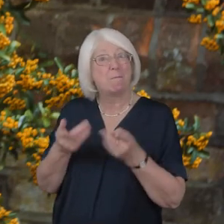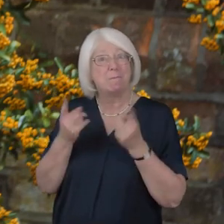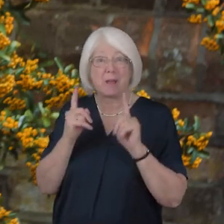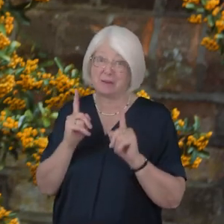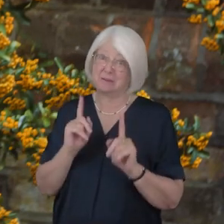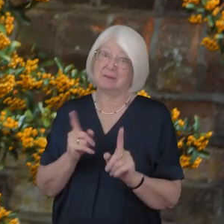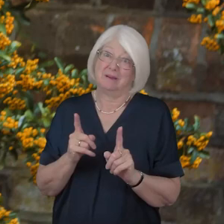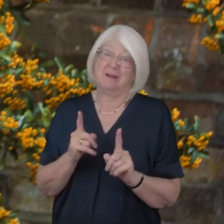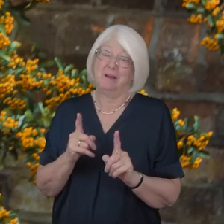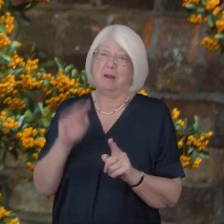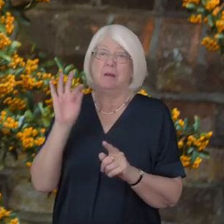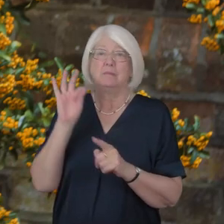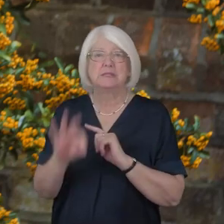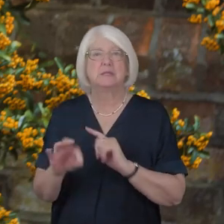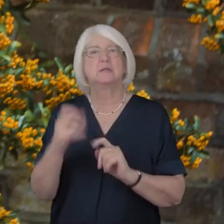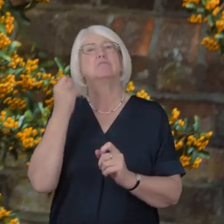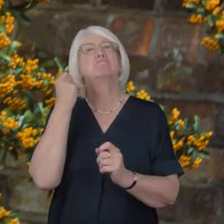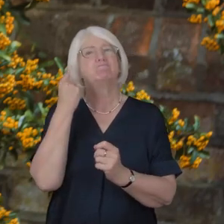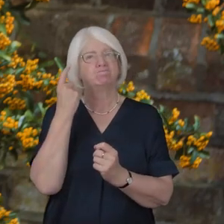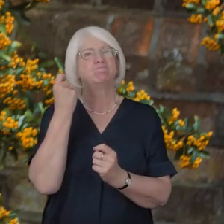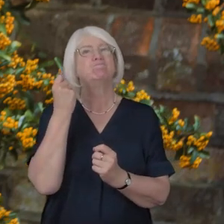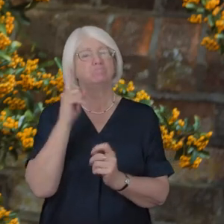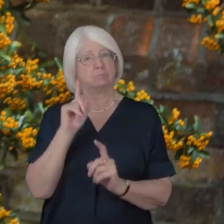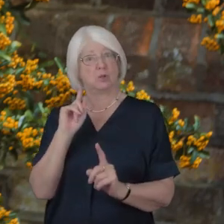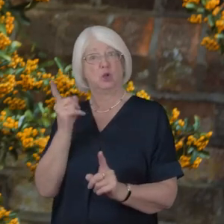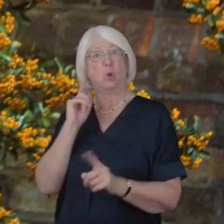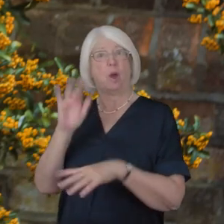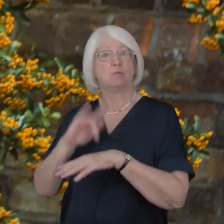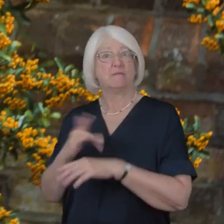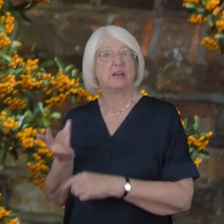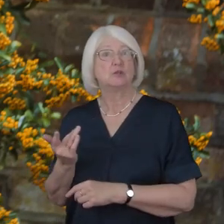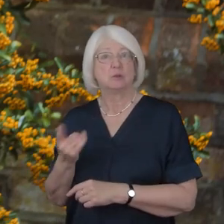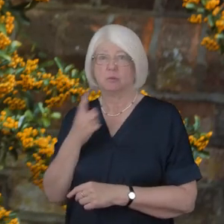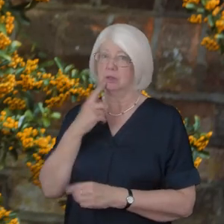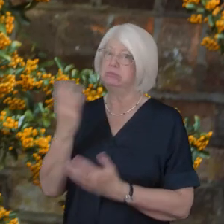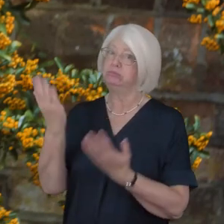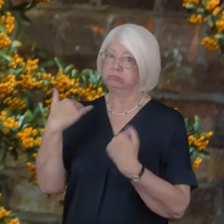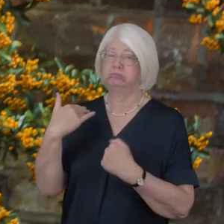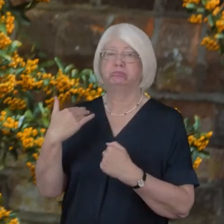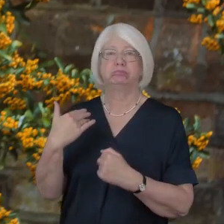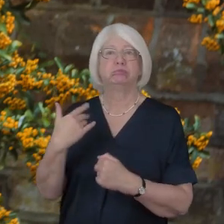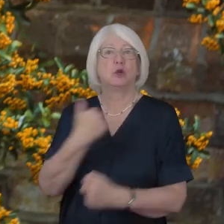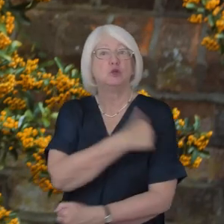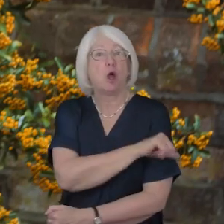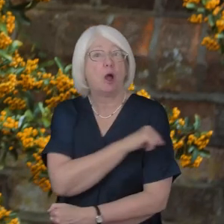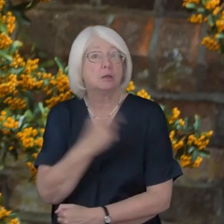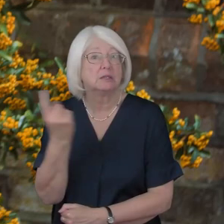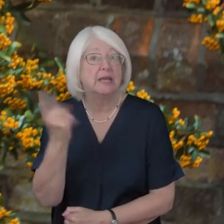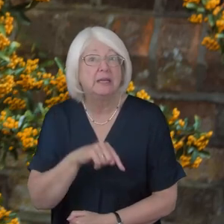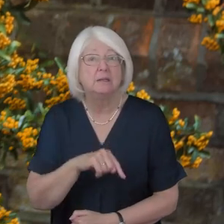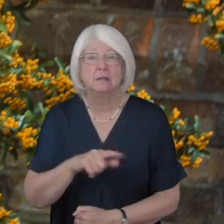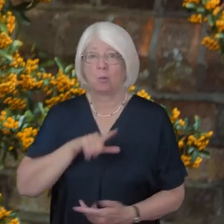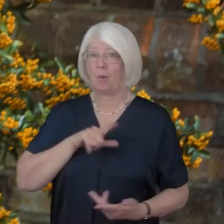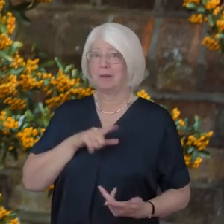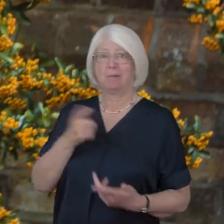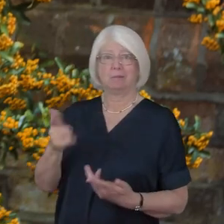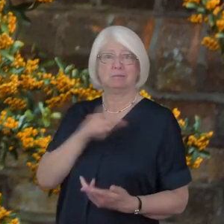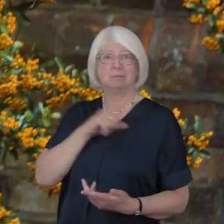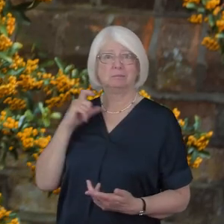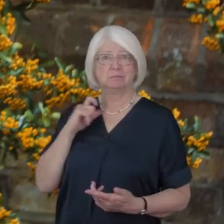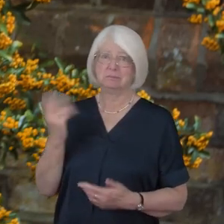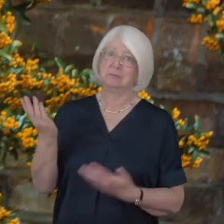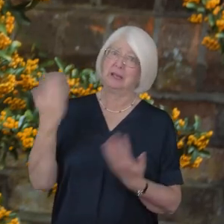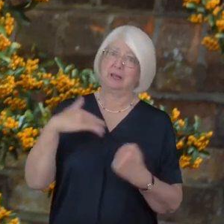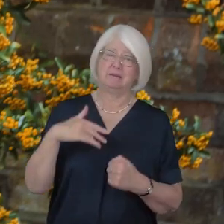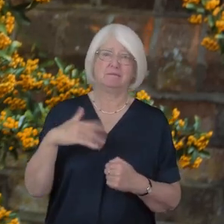is particularly insightful she said you are a professional we invite our district nurses in so why wouldn't we